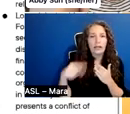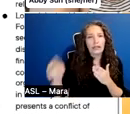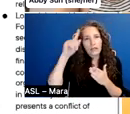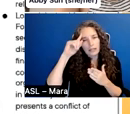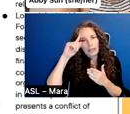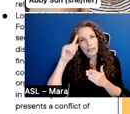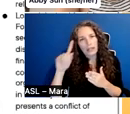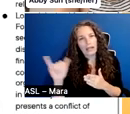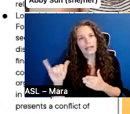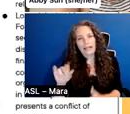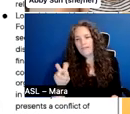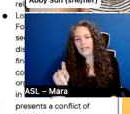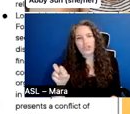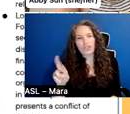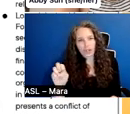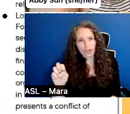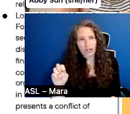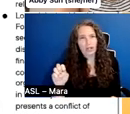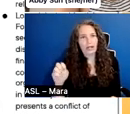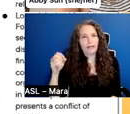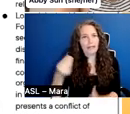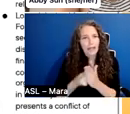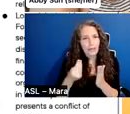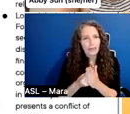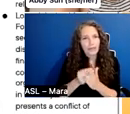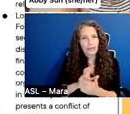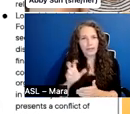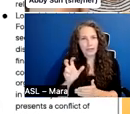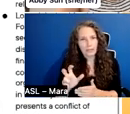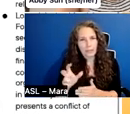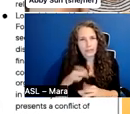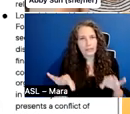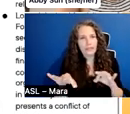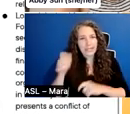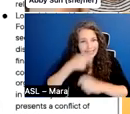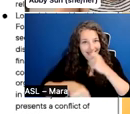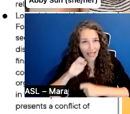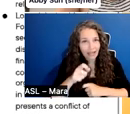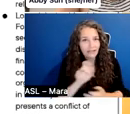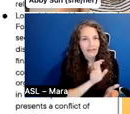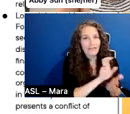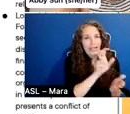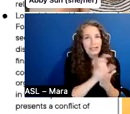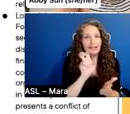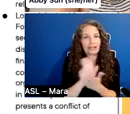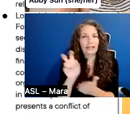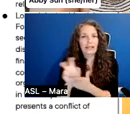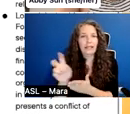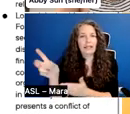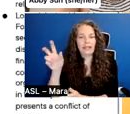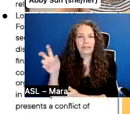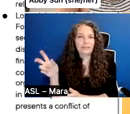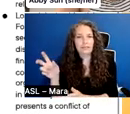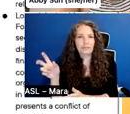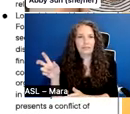investing into a company, they invest into a film project. And what happens is they pay a certain amount of money